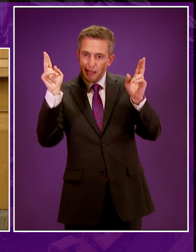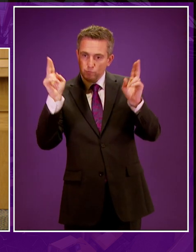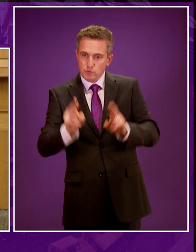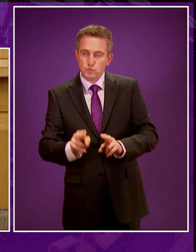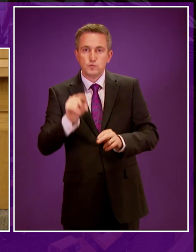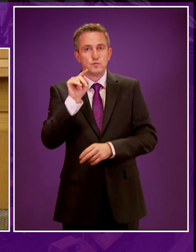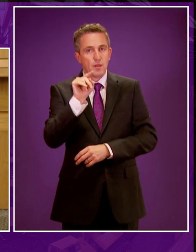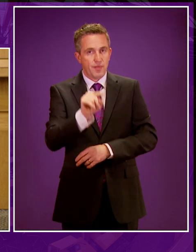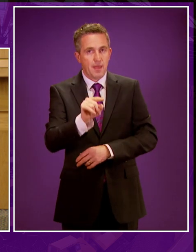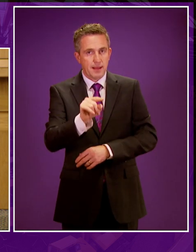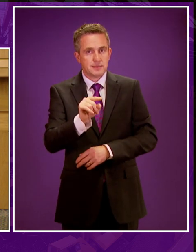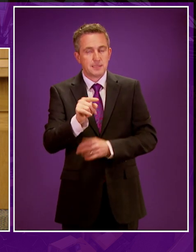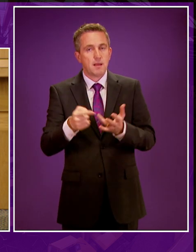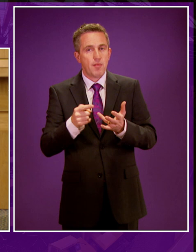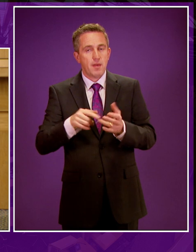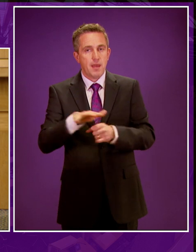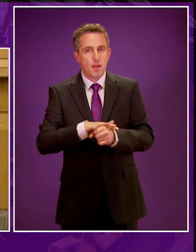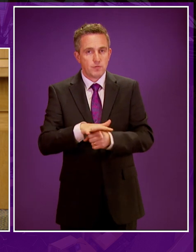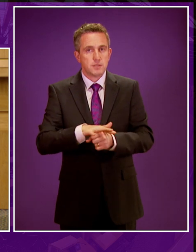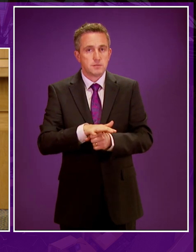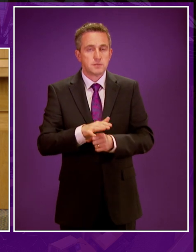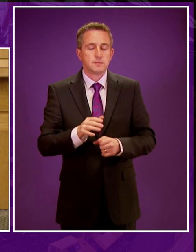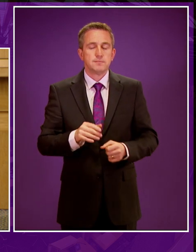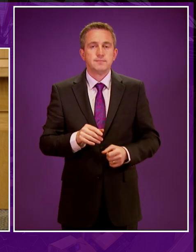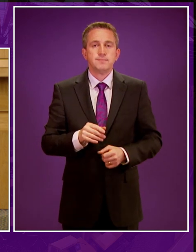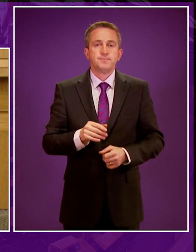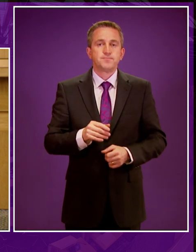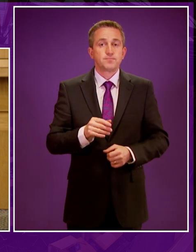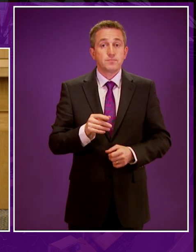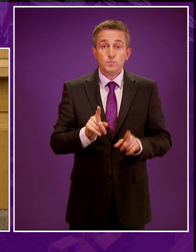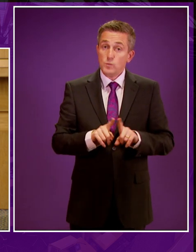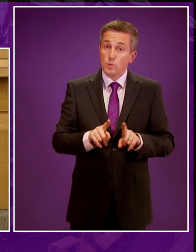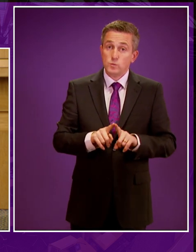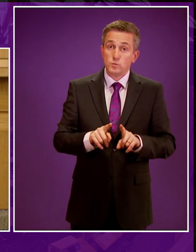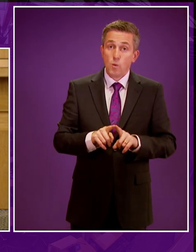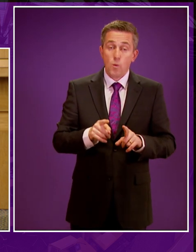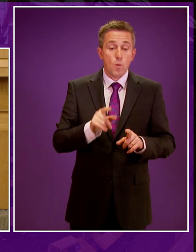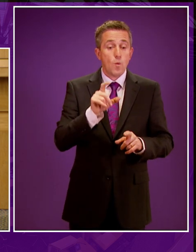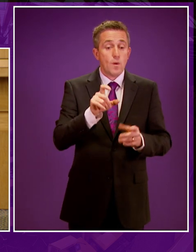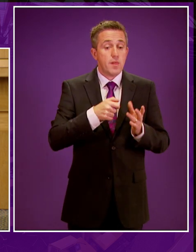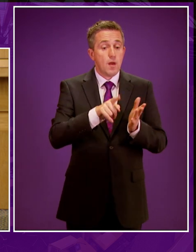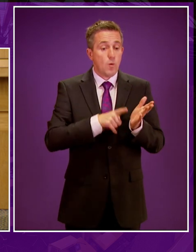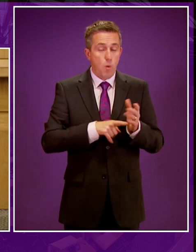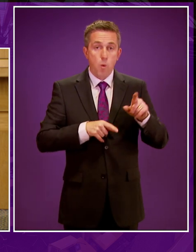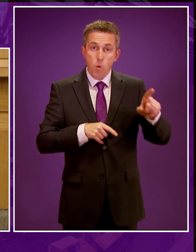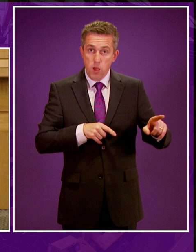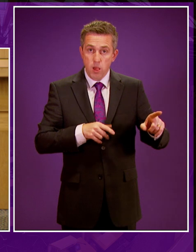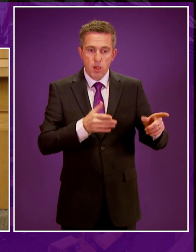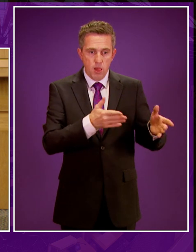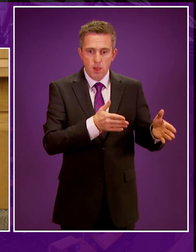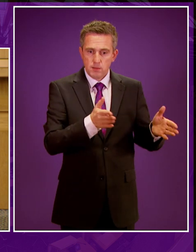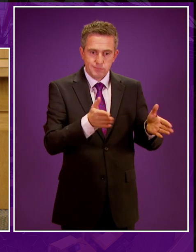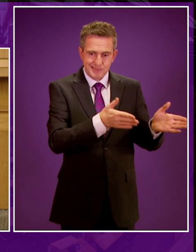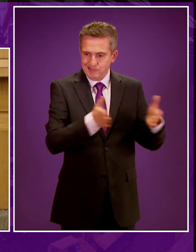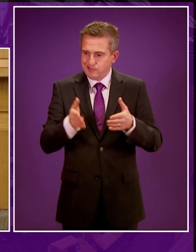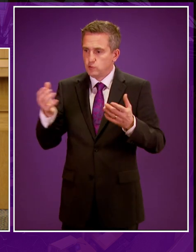reductions elsewhere. And I think Mark Ruskell again was right to say the displacement here would be more from coal than it would be more from renewables than it would